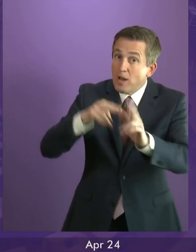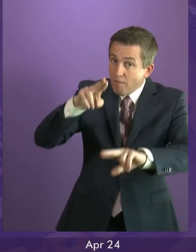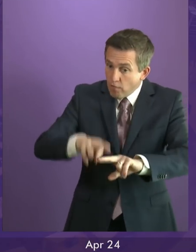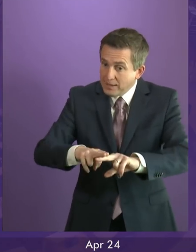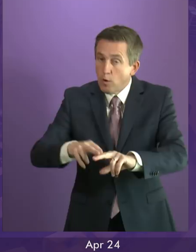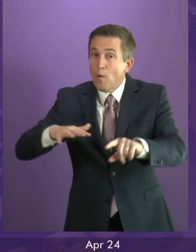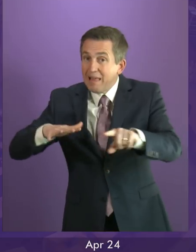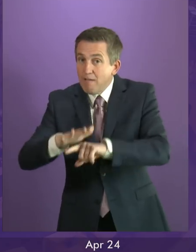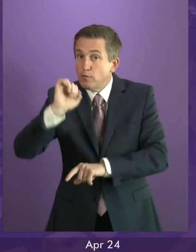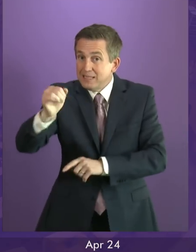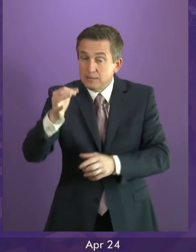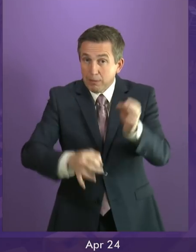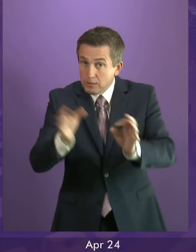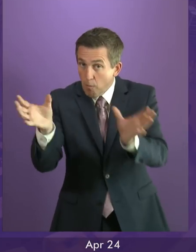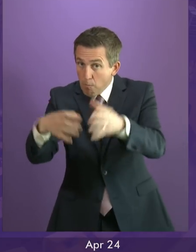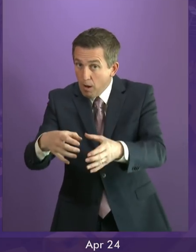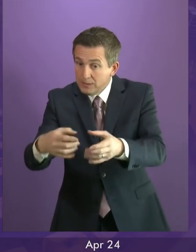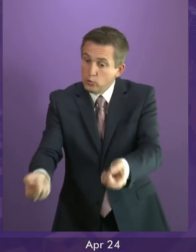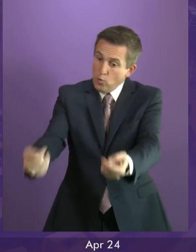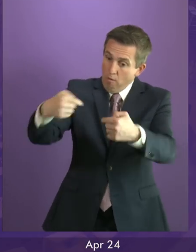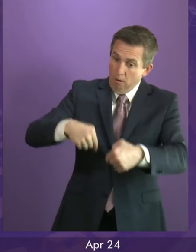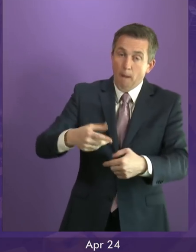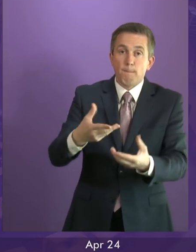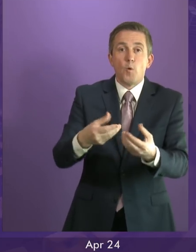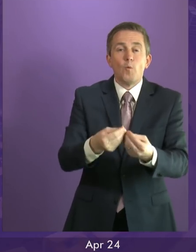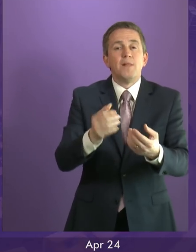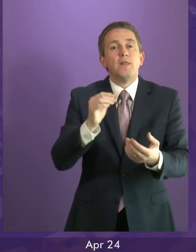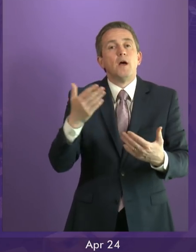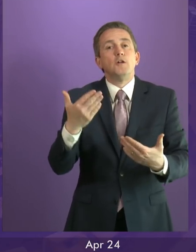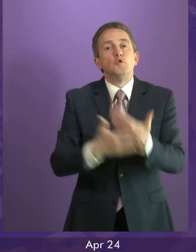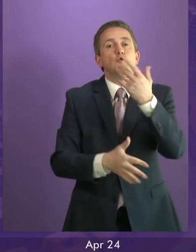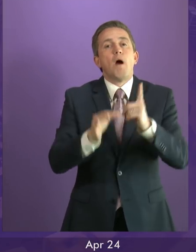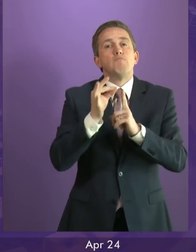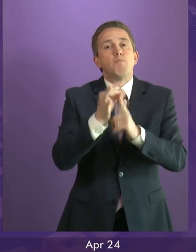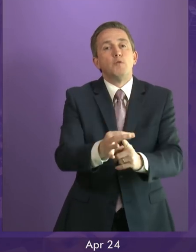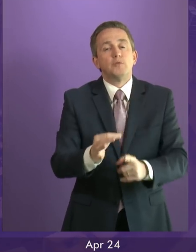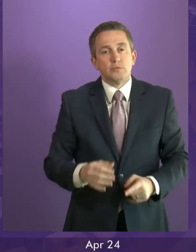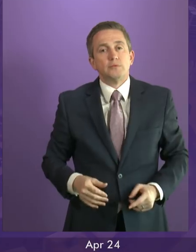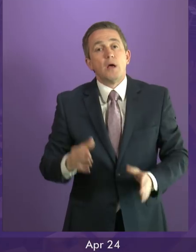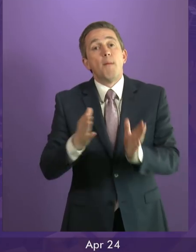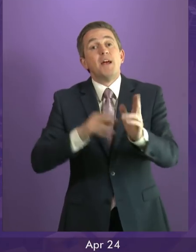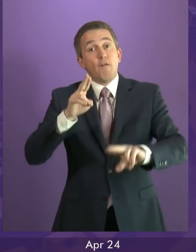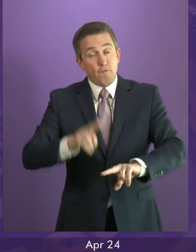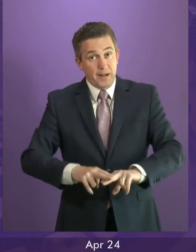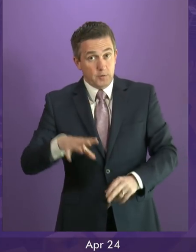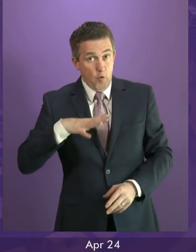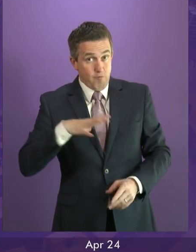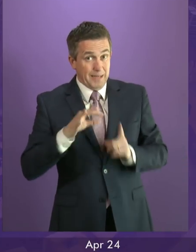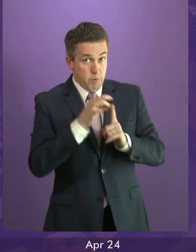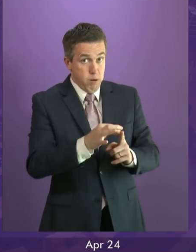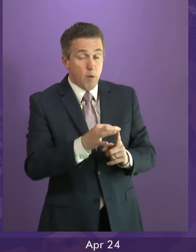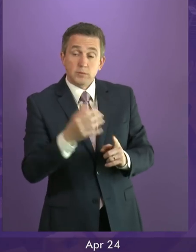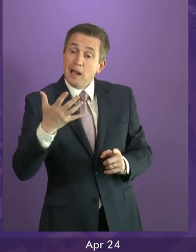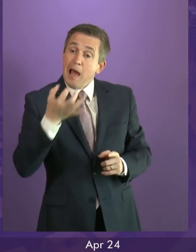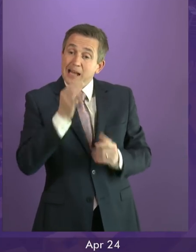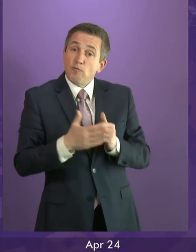take part in the process I've set out today, and to come forward with their own proposal, the one Myrtle Fraser has already put forward, and others.